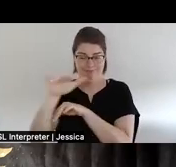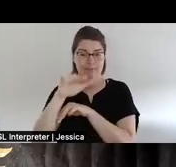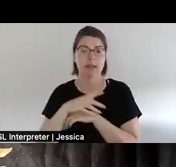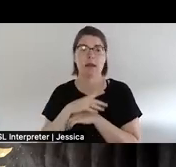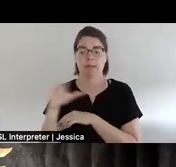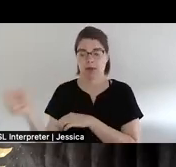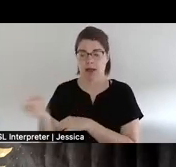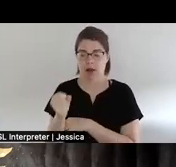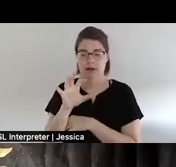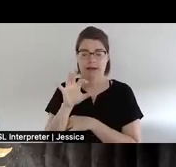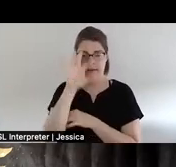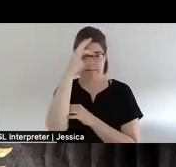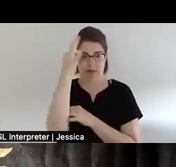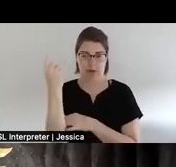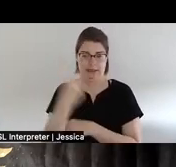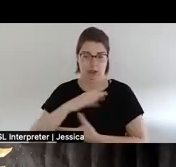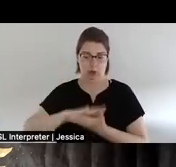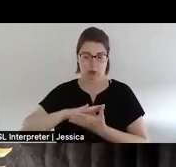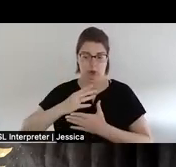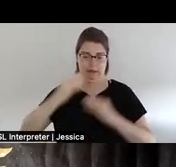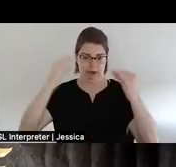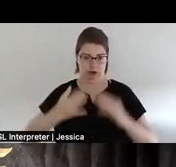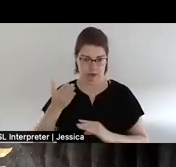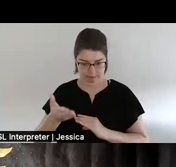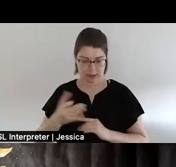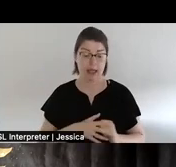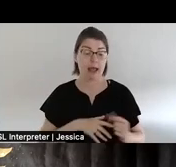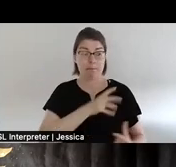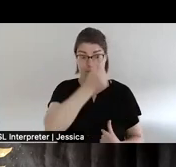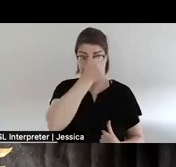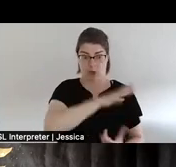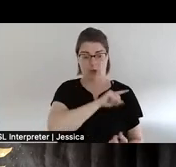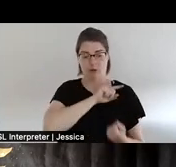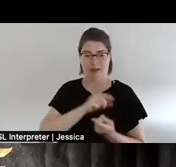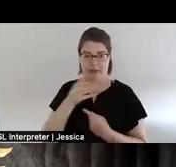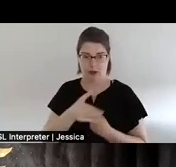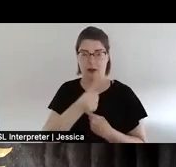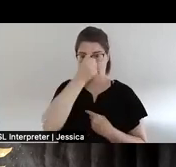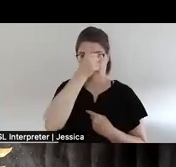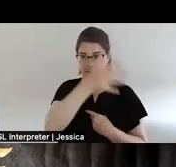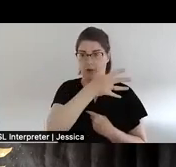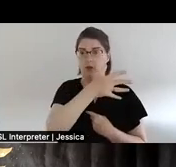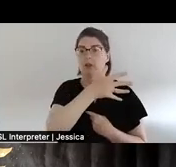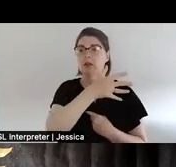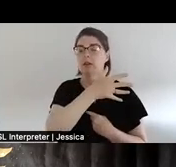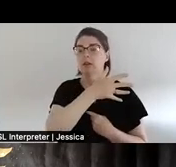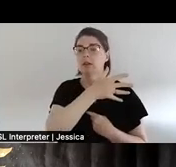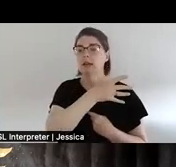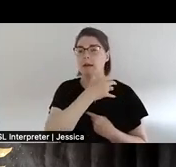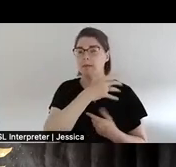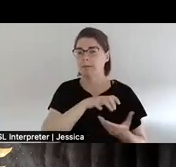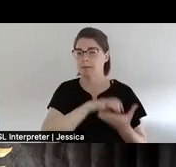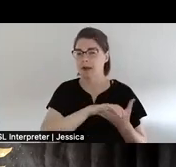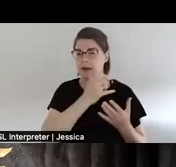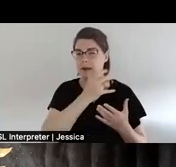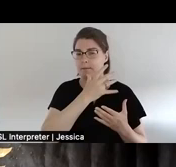school teacher and met my father. My father's married and my father's mother is from